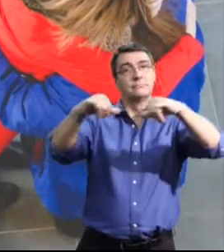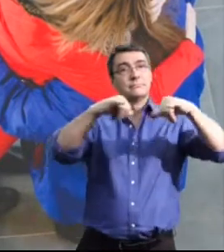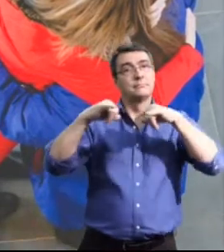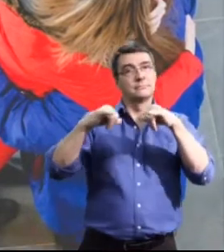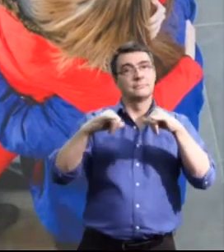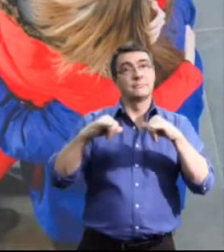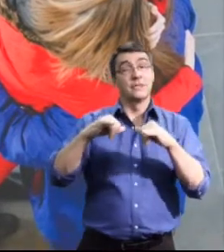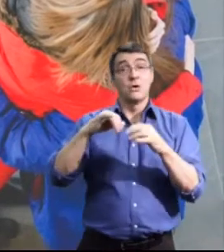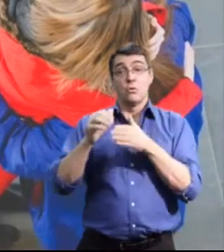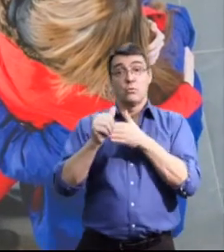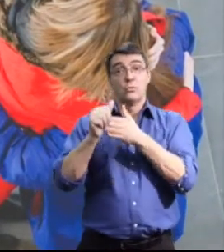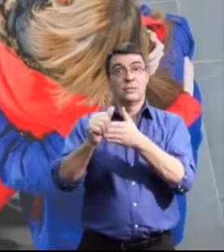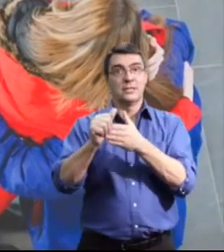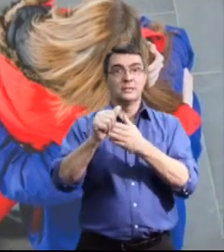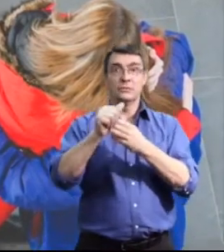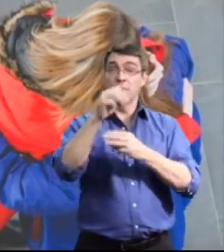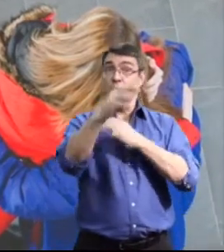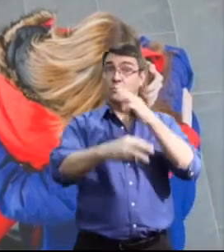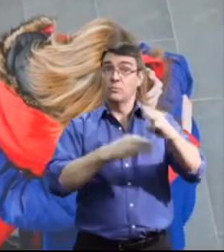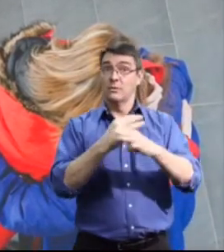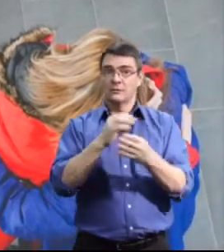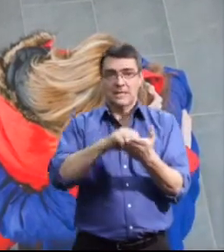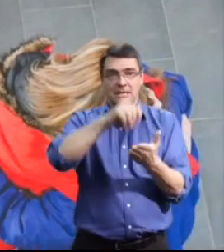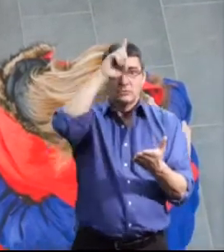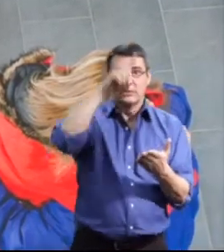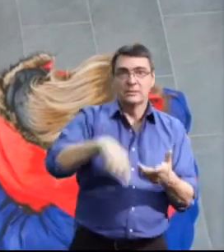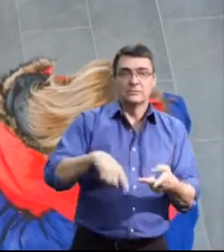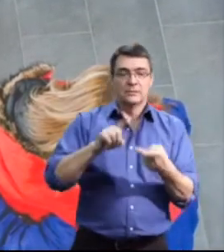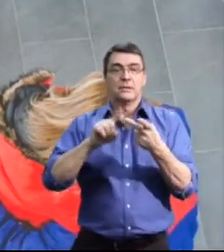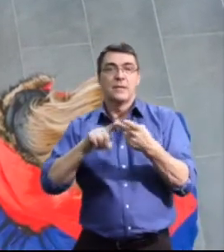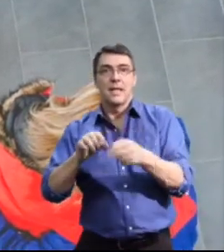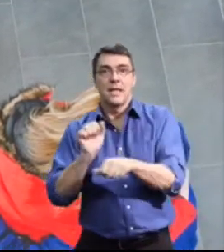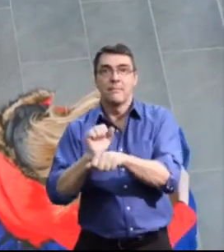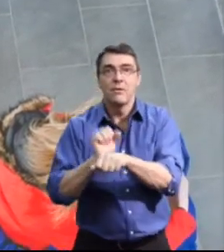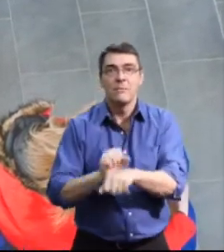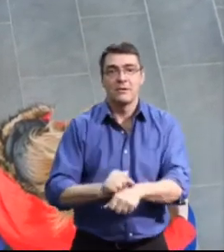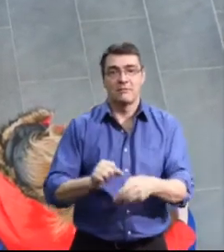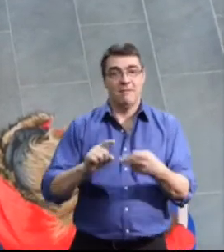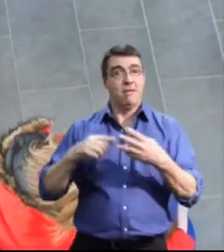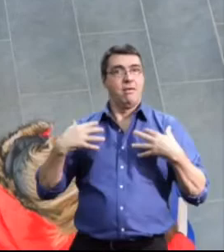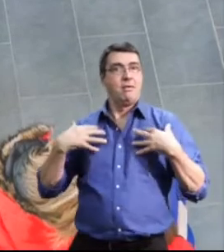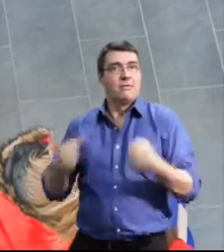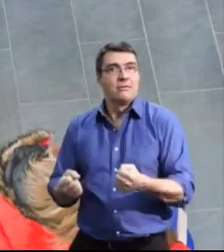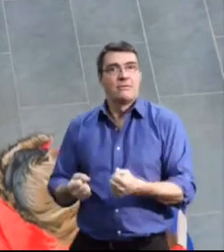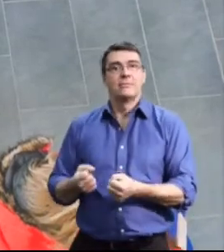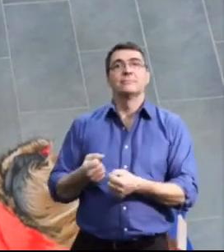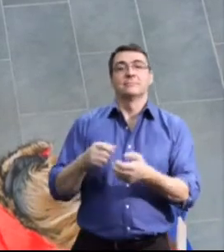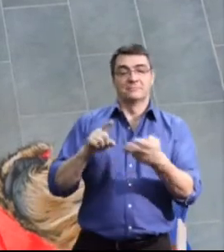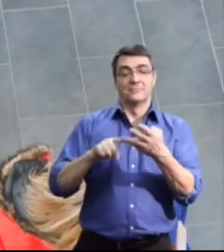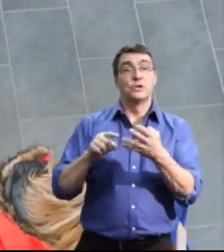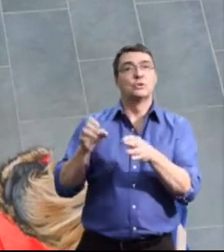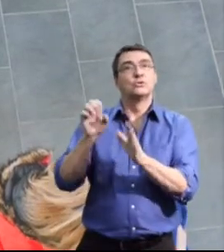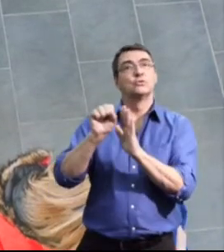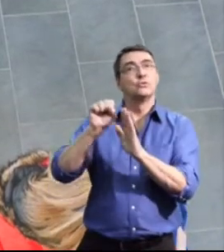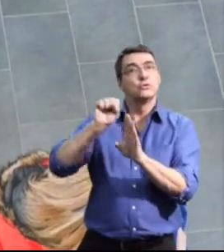leader in education, employment, health care, social policy and legislation.